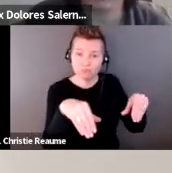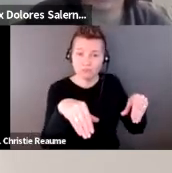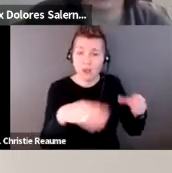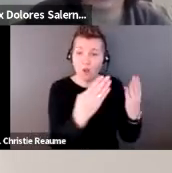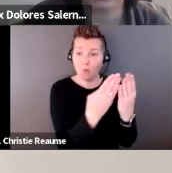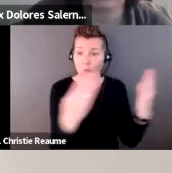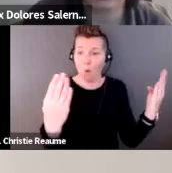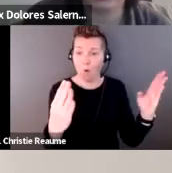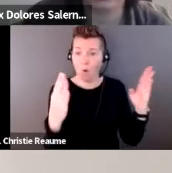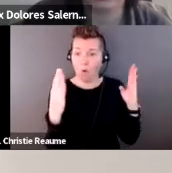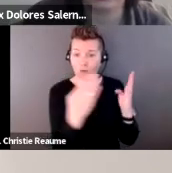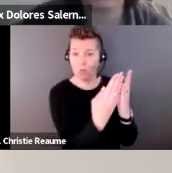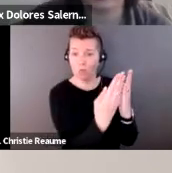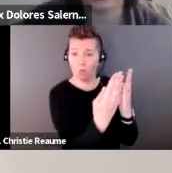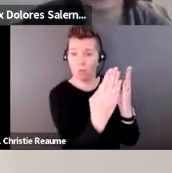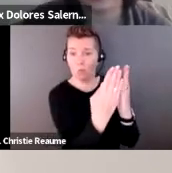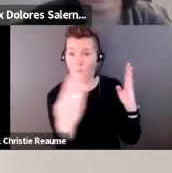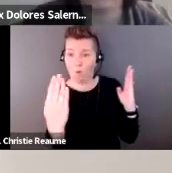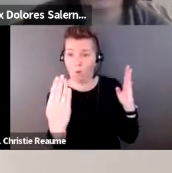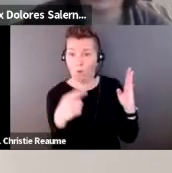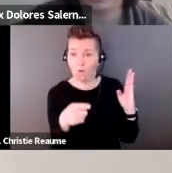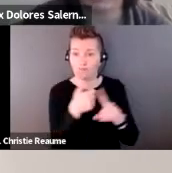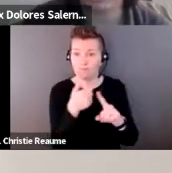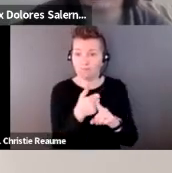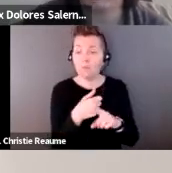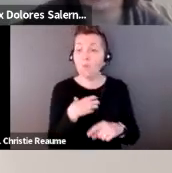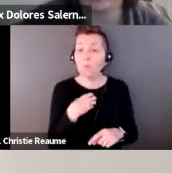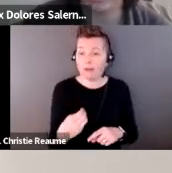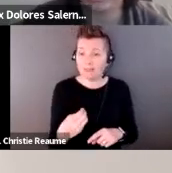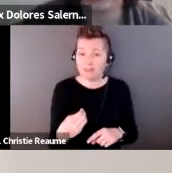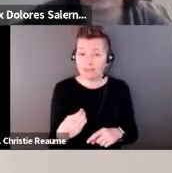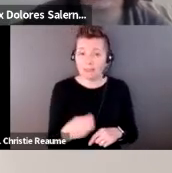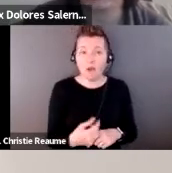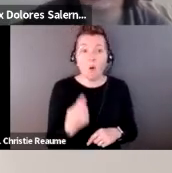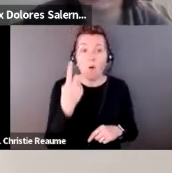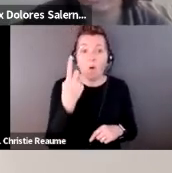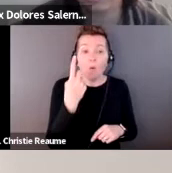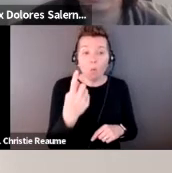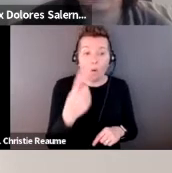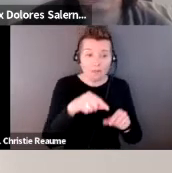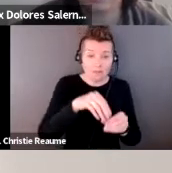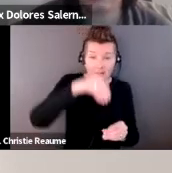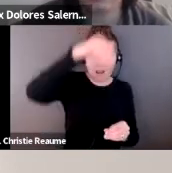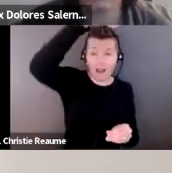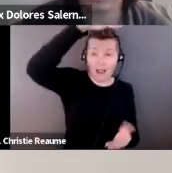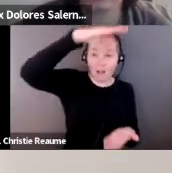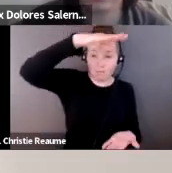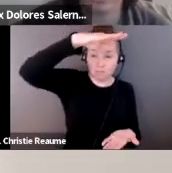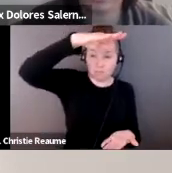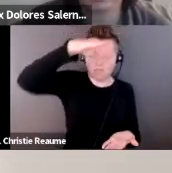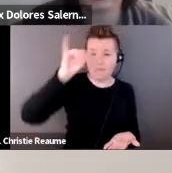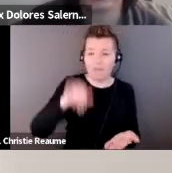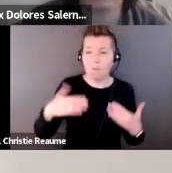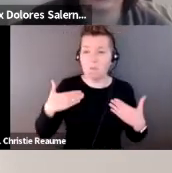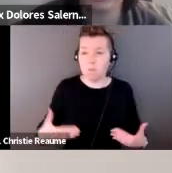reaching upwards. One pillowcase intended for a body pillow reaches the highest. They're all filled with used